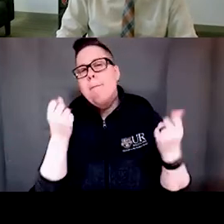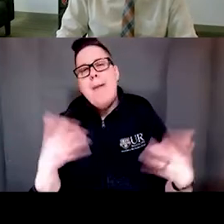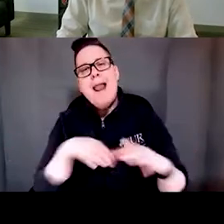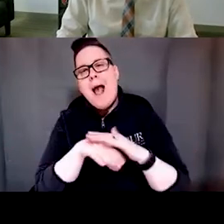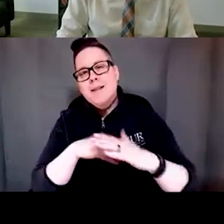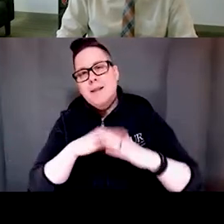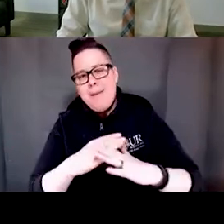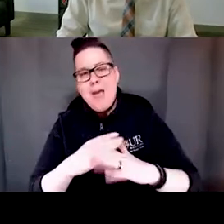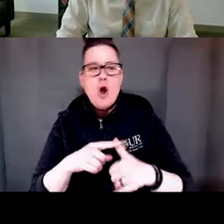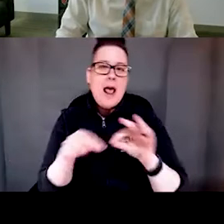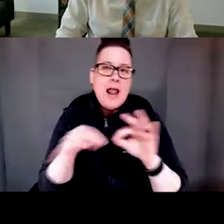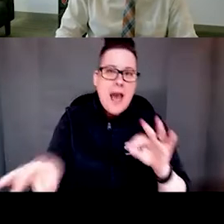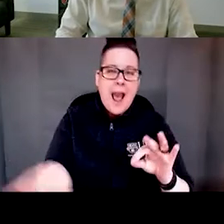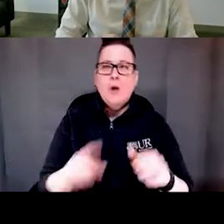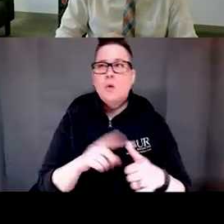language barriers.